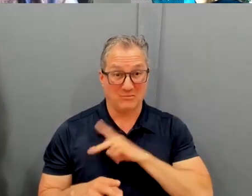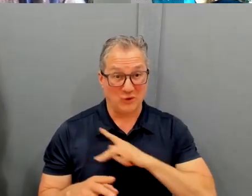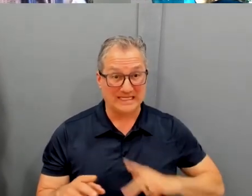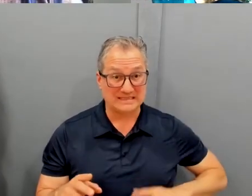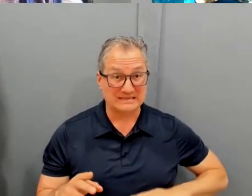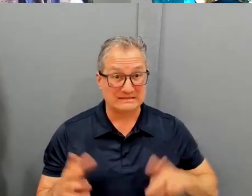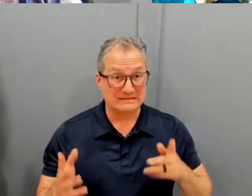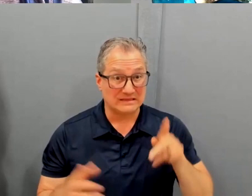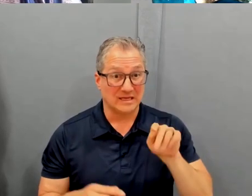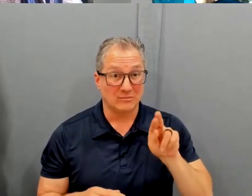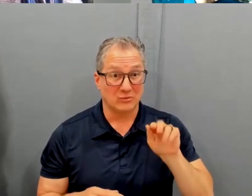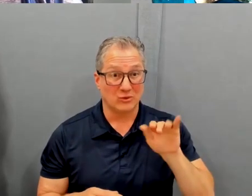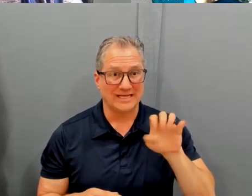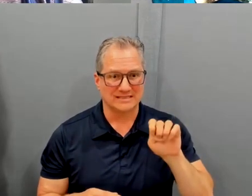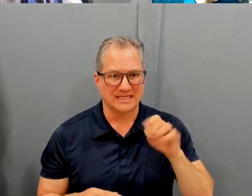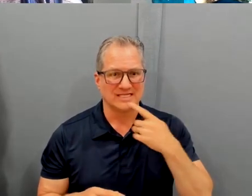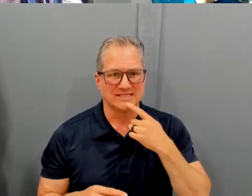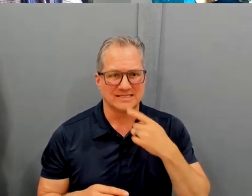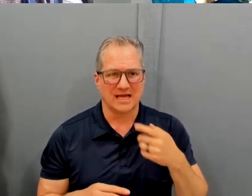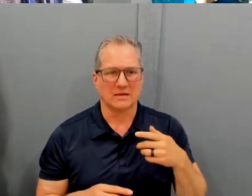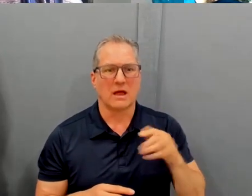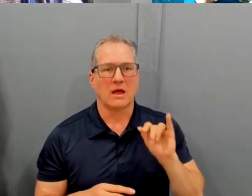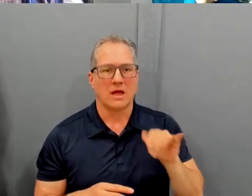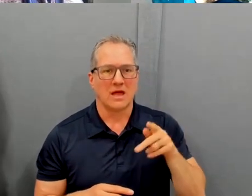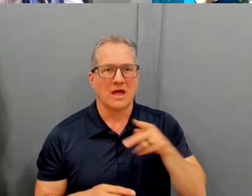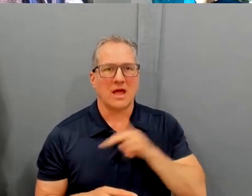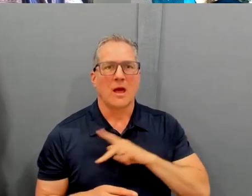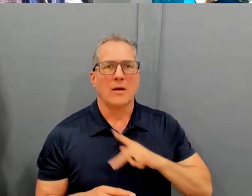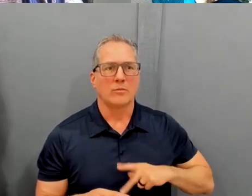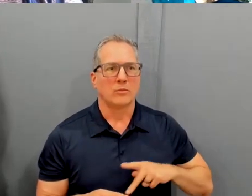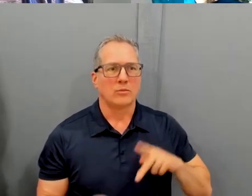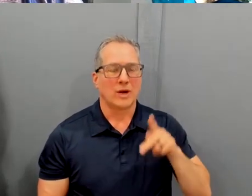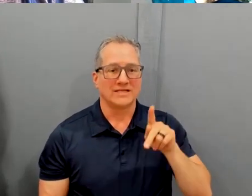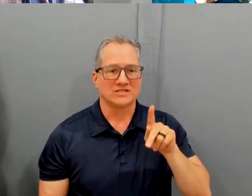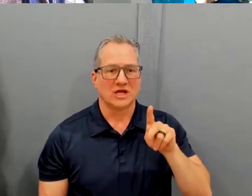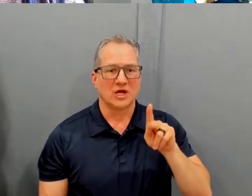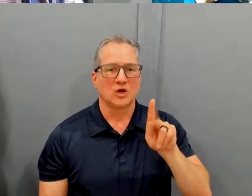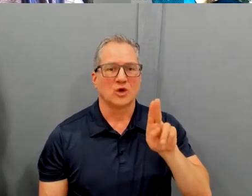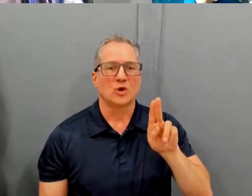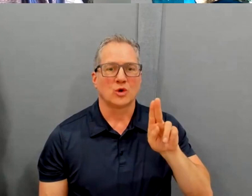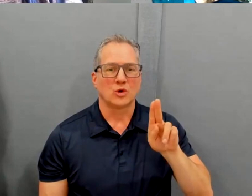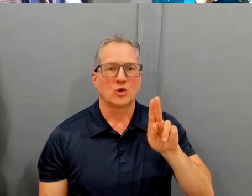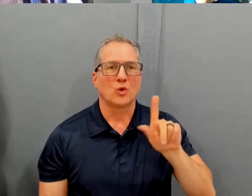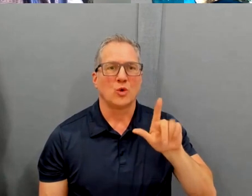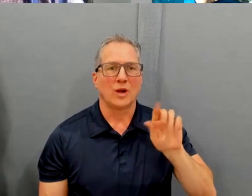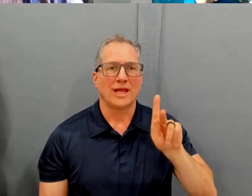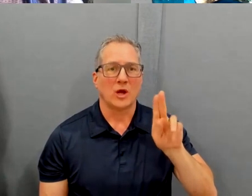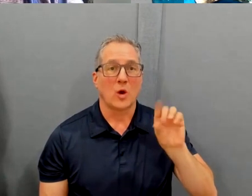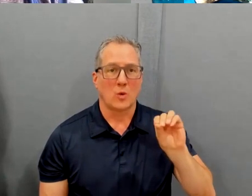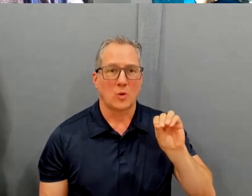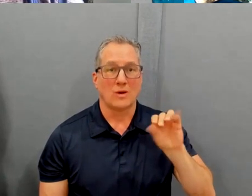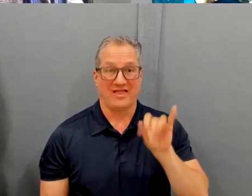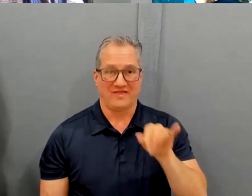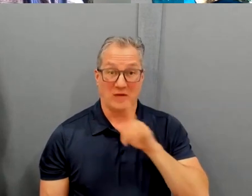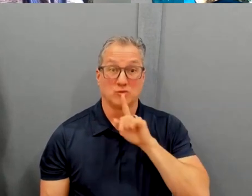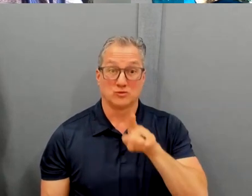And she said, Prince Kuhio. And I went, what? Now, Prince Kuhio was a real prince from the kingdom era